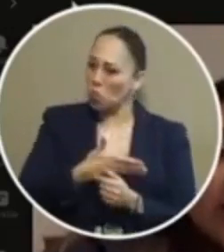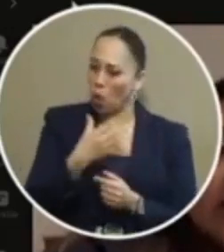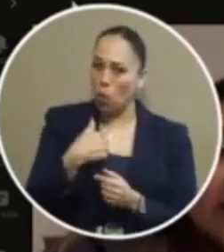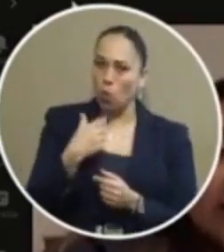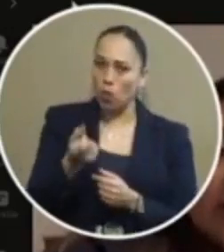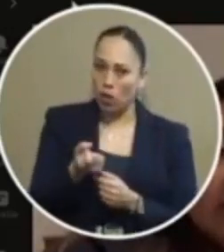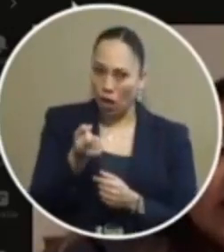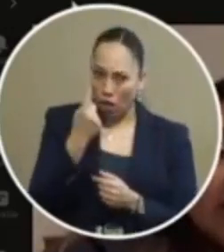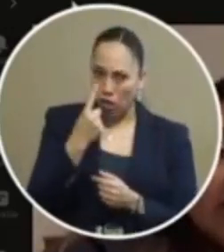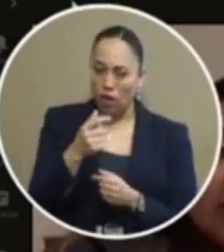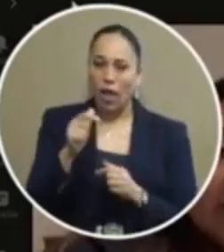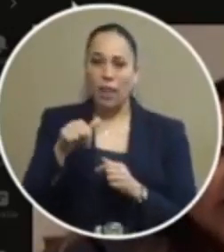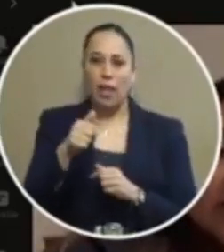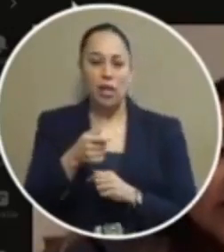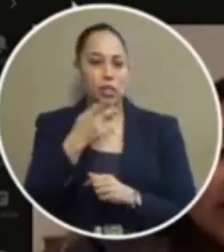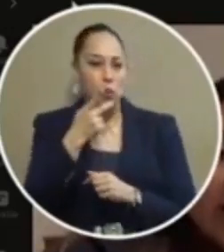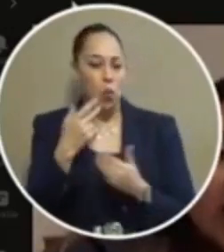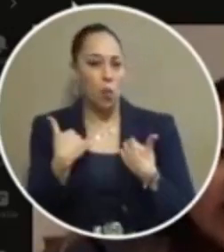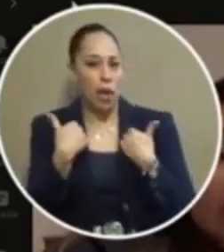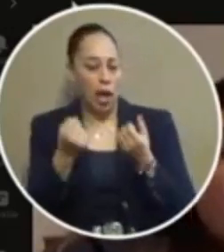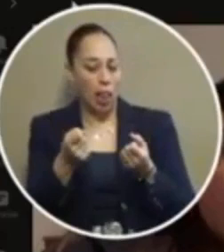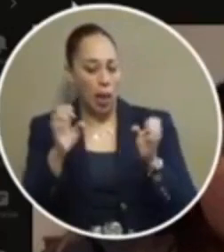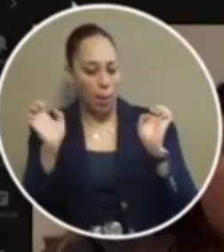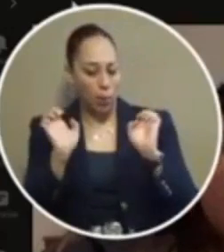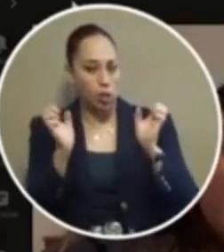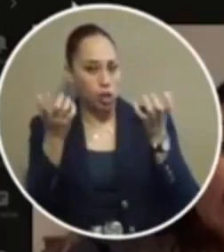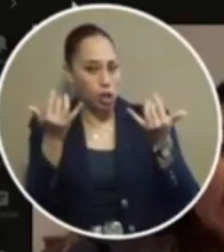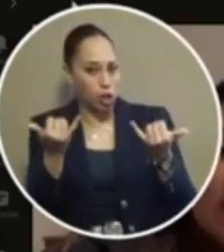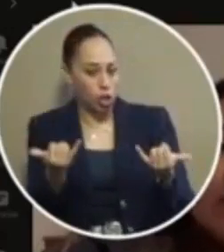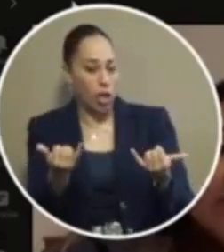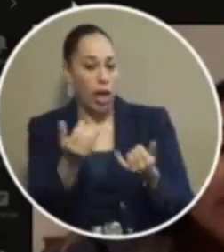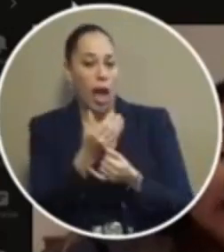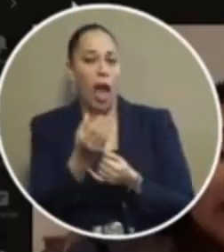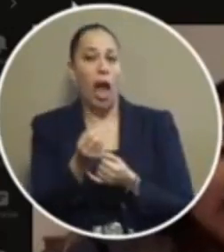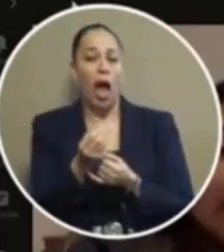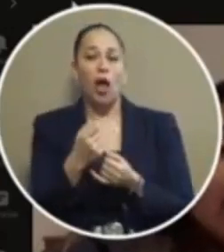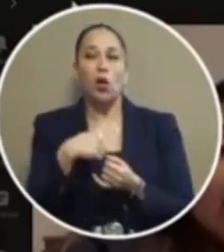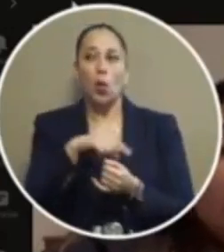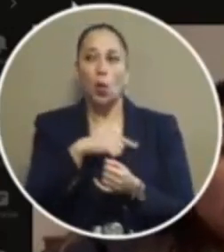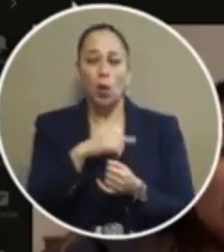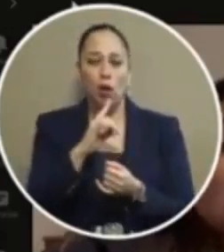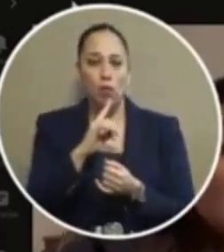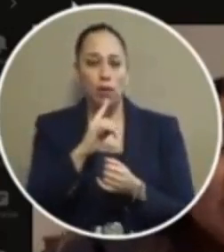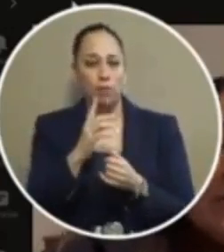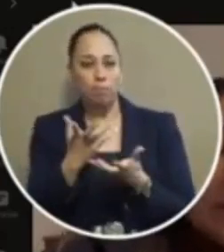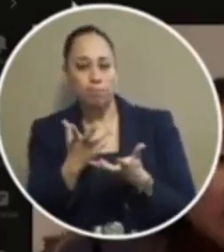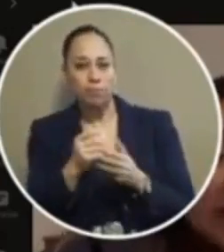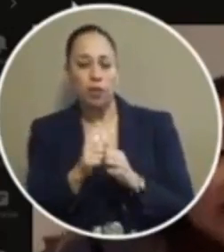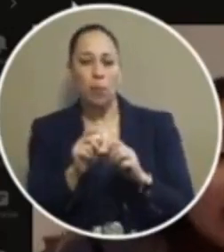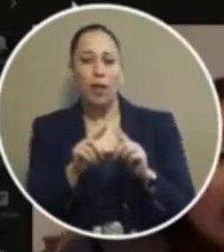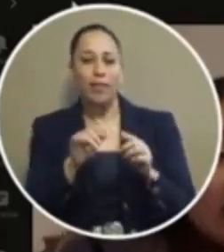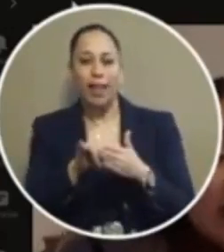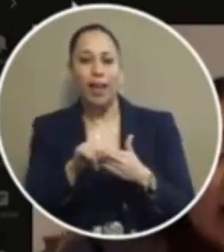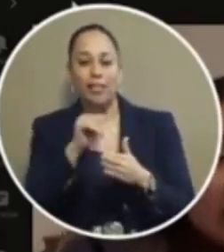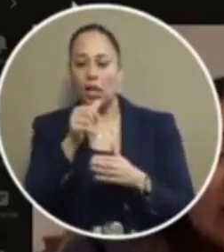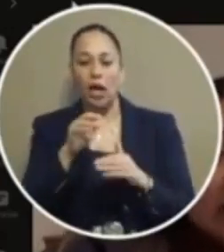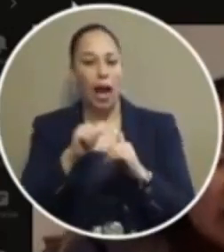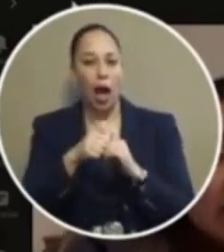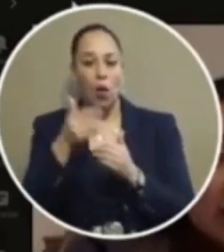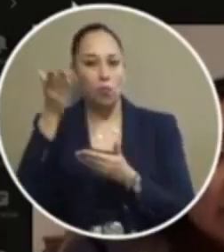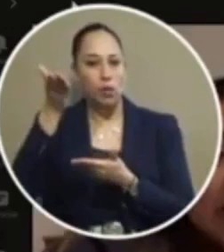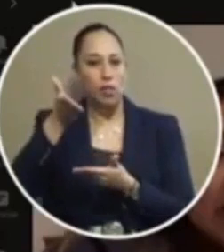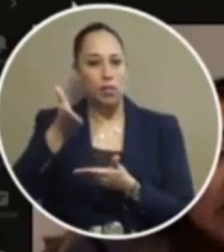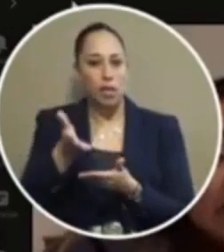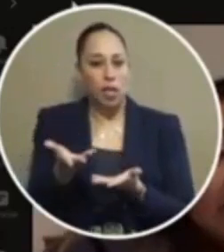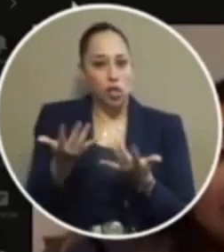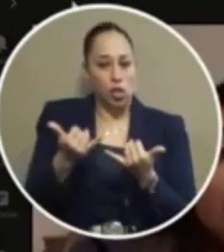that there's a public health emergency today um and and we're very lenient but that's not the way he's presented today and that's